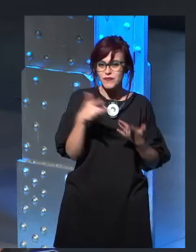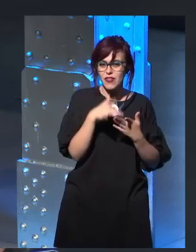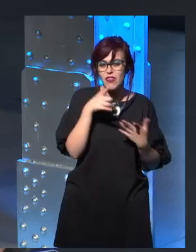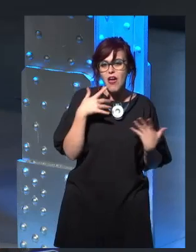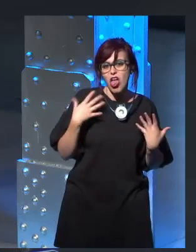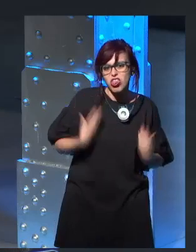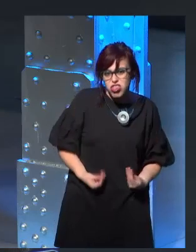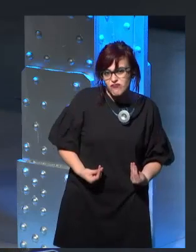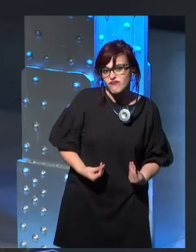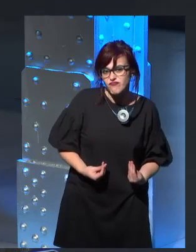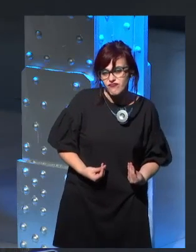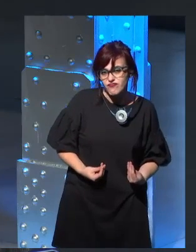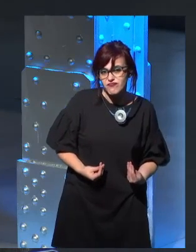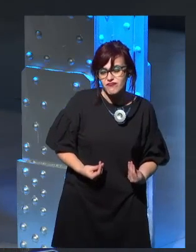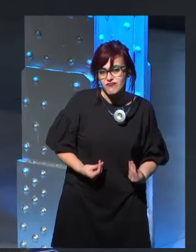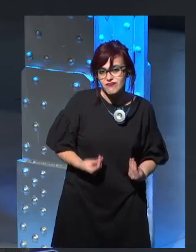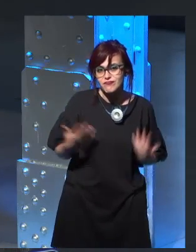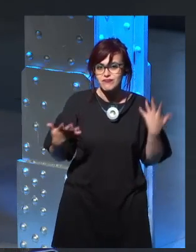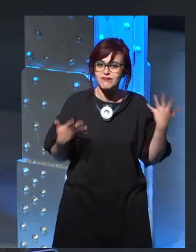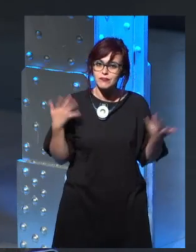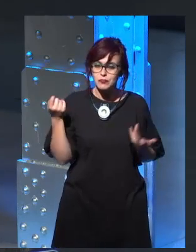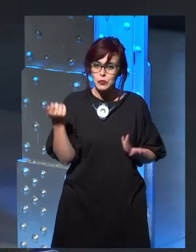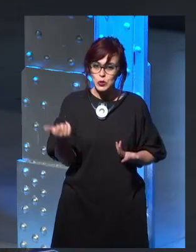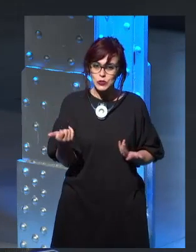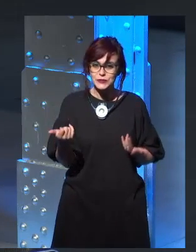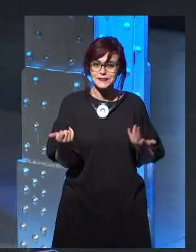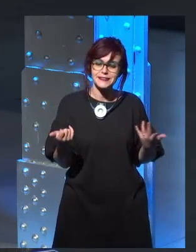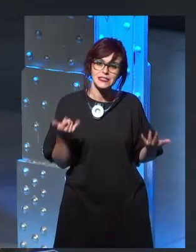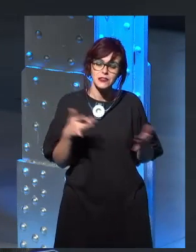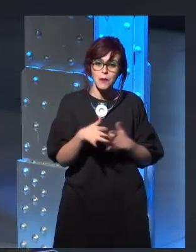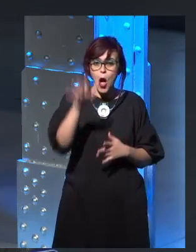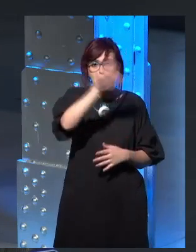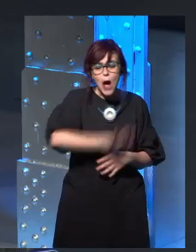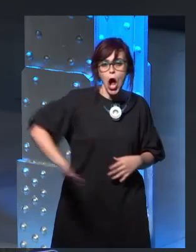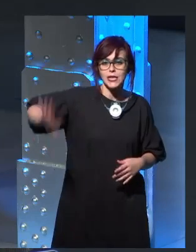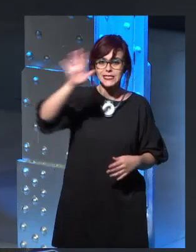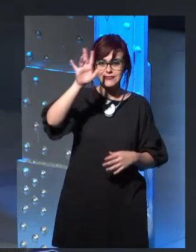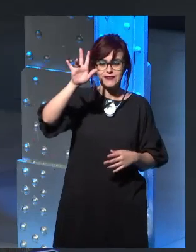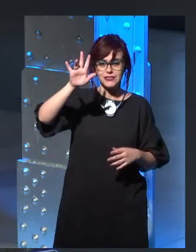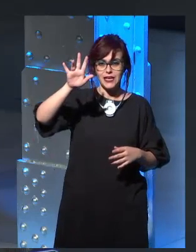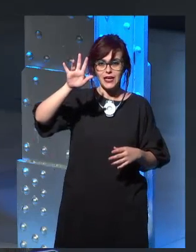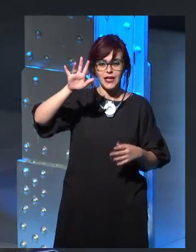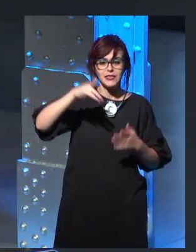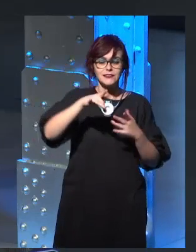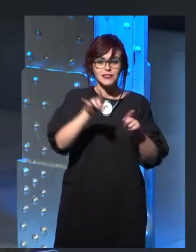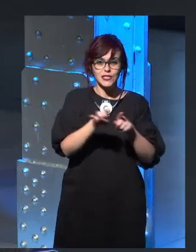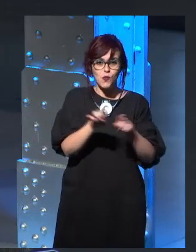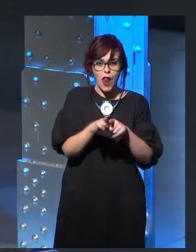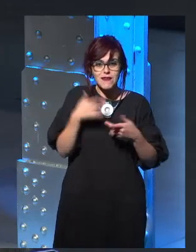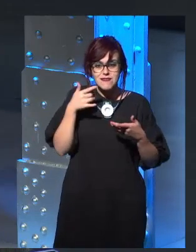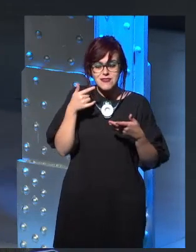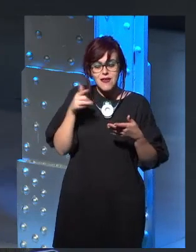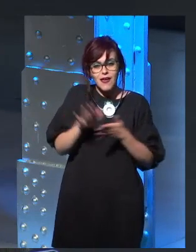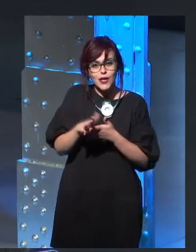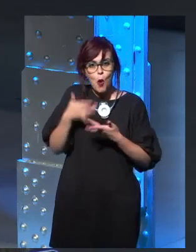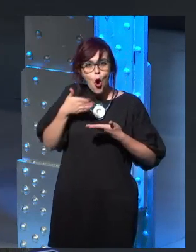child because, uh, you know, Westeros isn't our child. It's, it's George's, but maybe like a, uh, a cousin who's